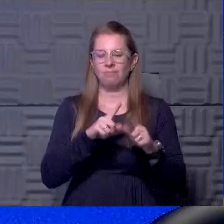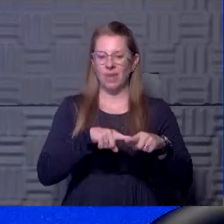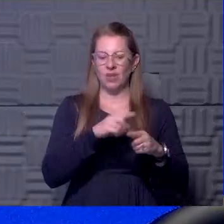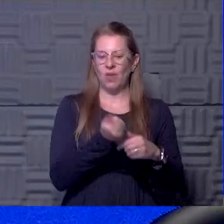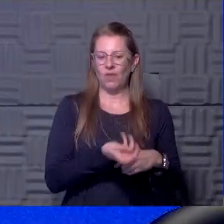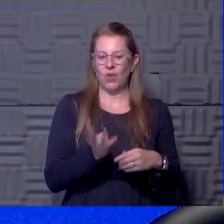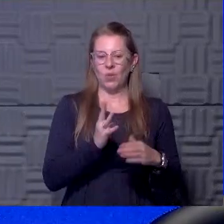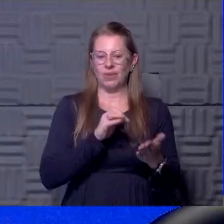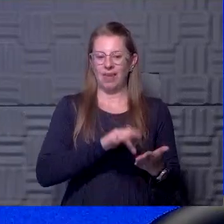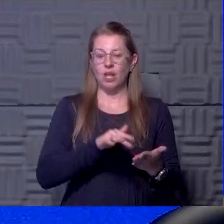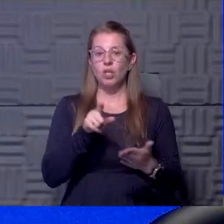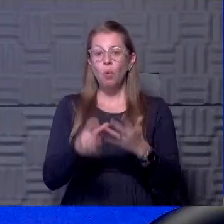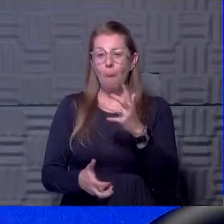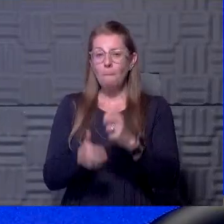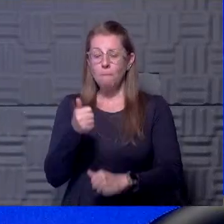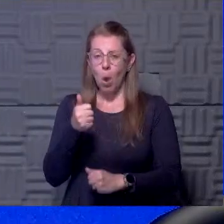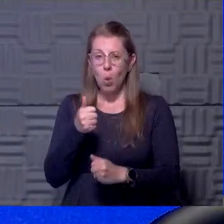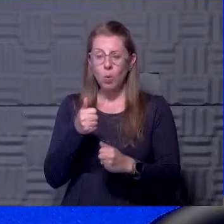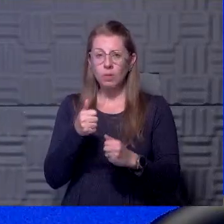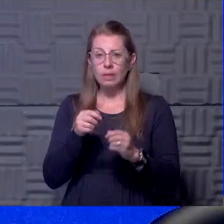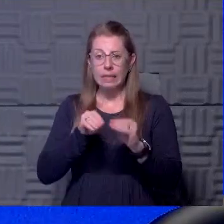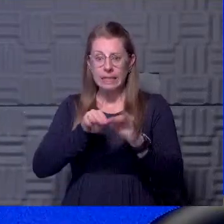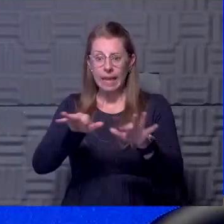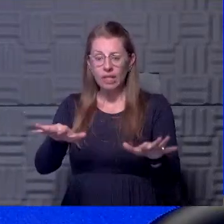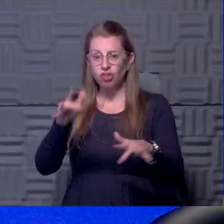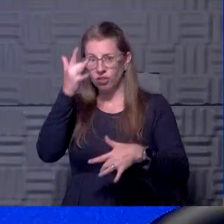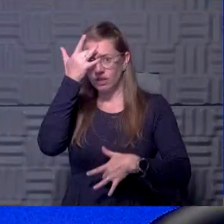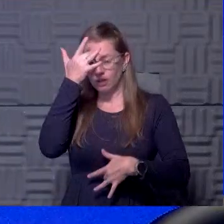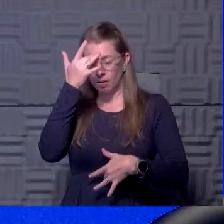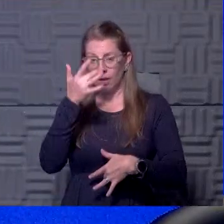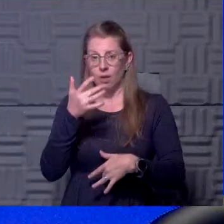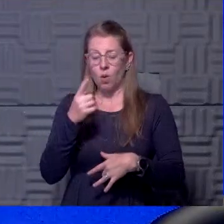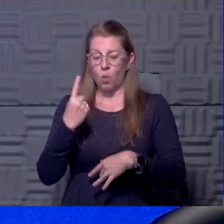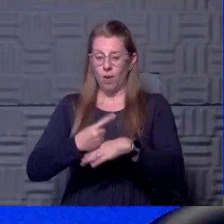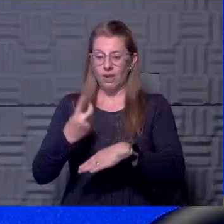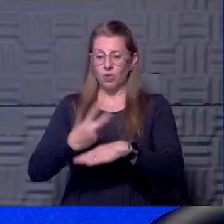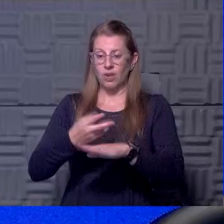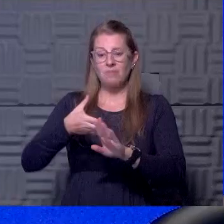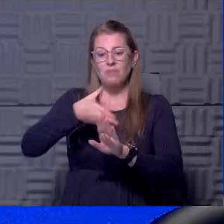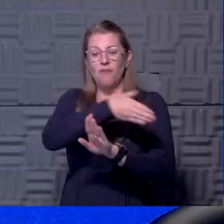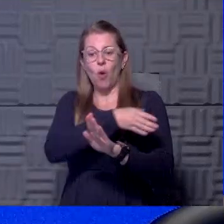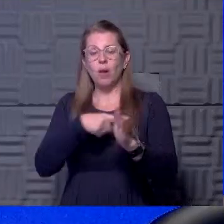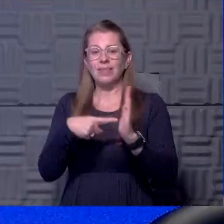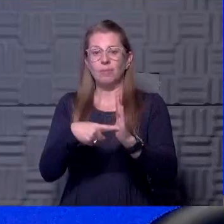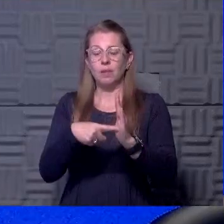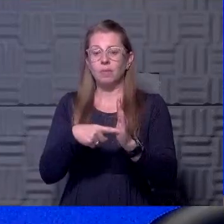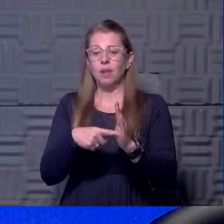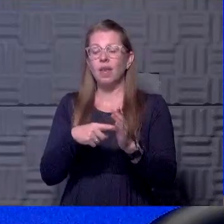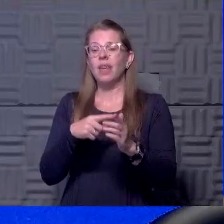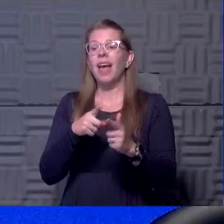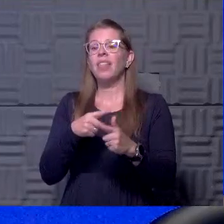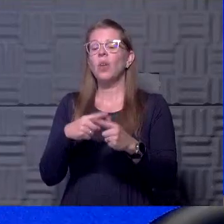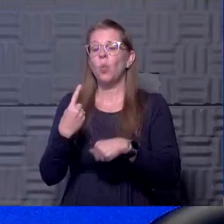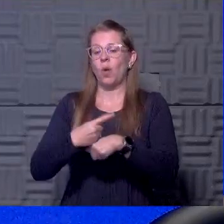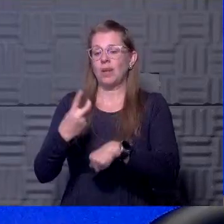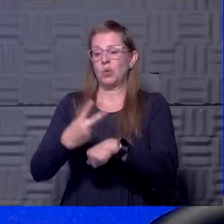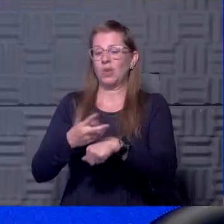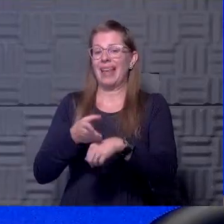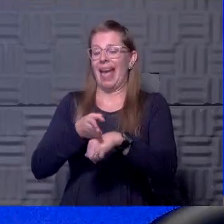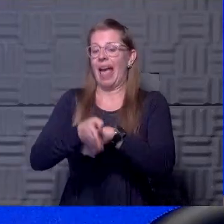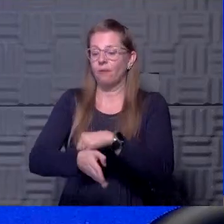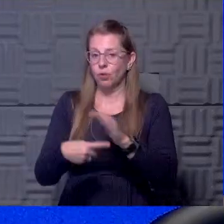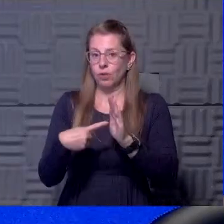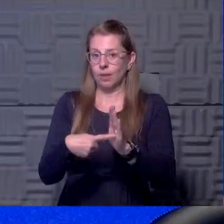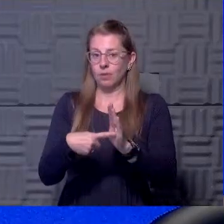believe that you are most contagious, probably one to two days prior to symptoms to really one to two days after symptoms, uh,